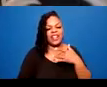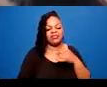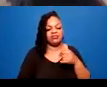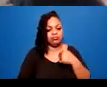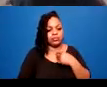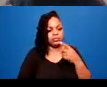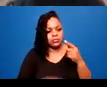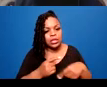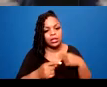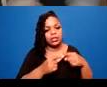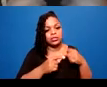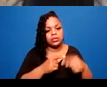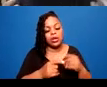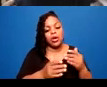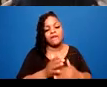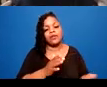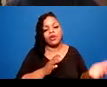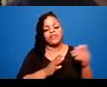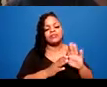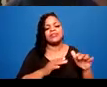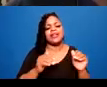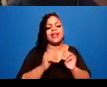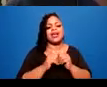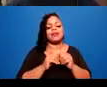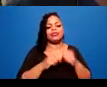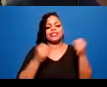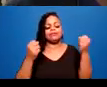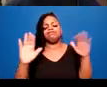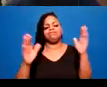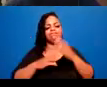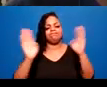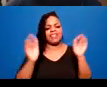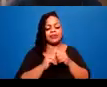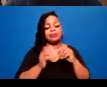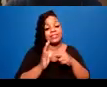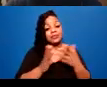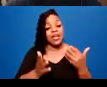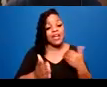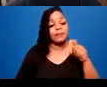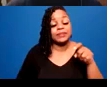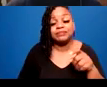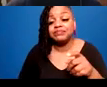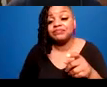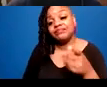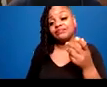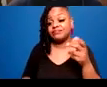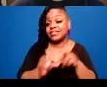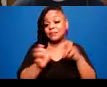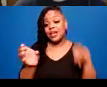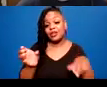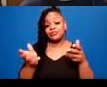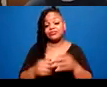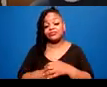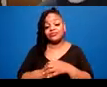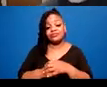sometimes need to stop engaging for a second or someone else can step in instead of you if